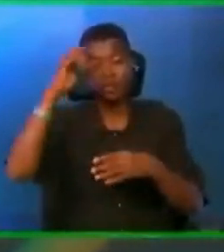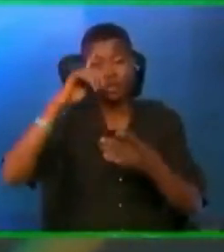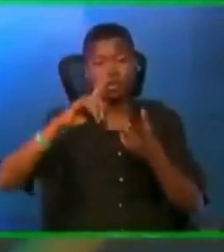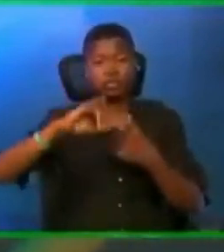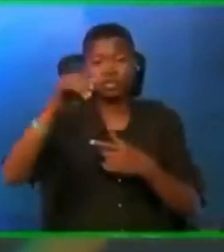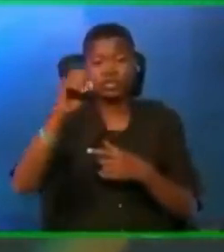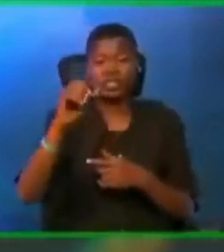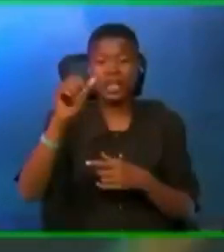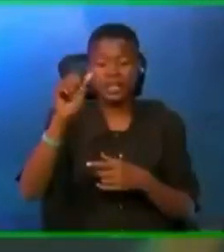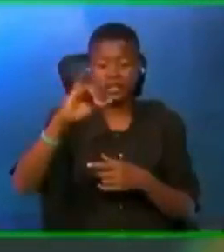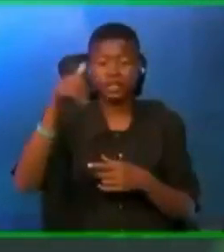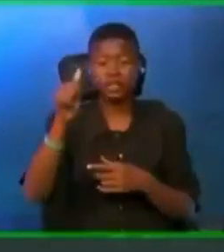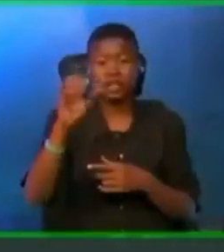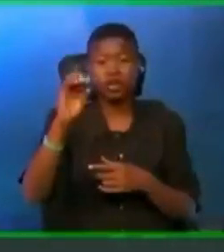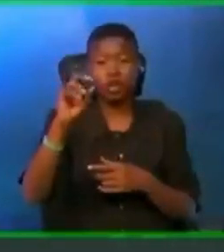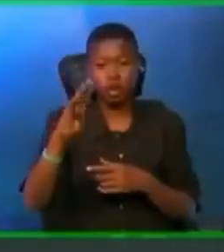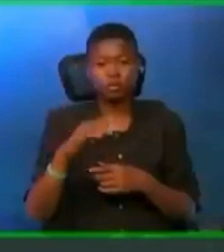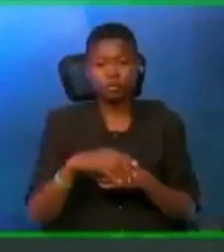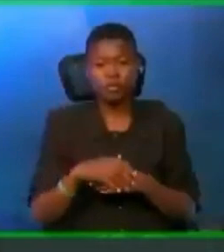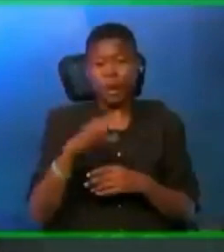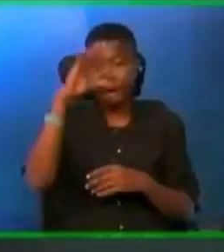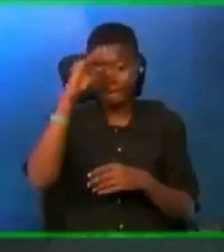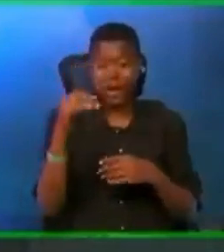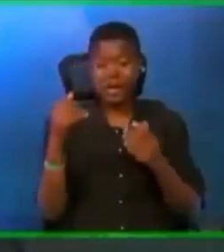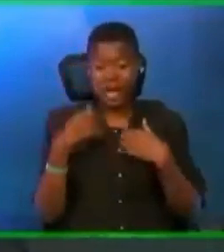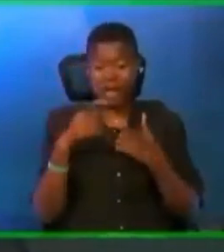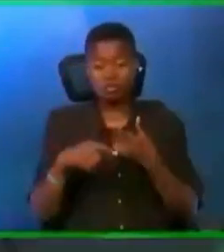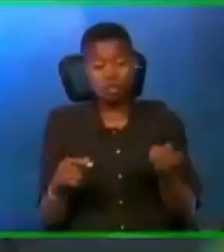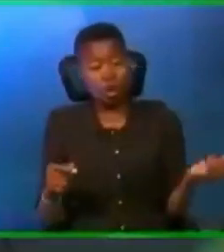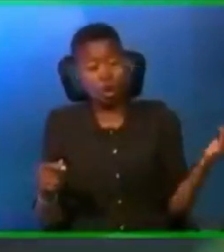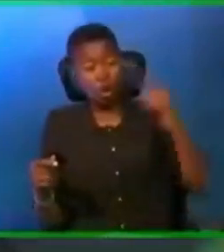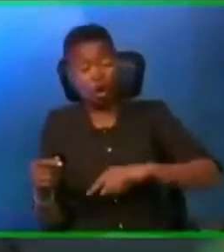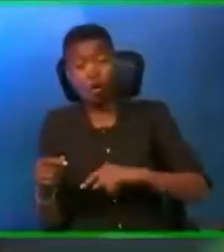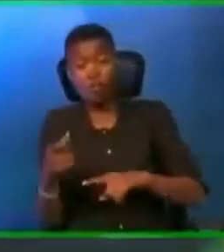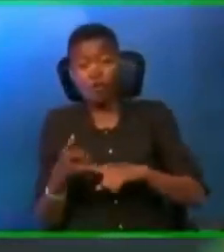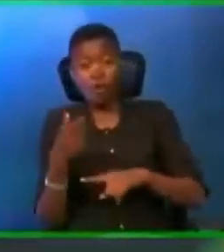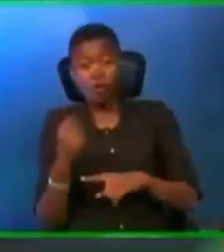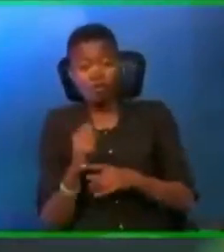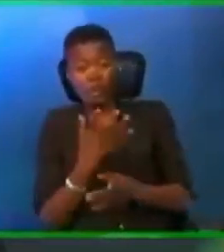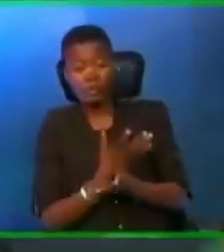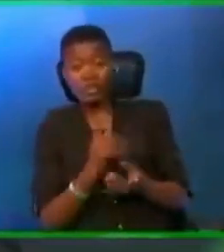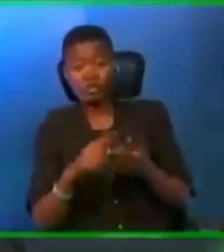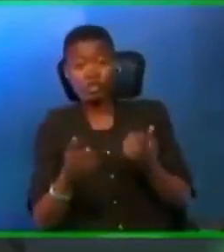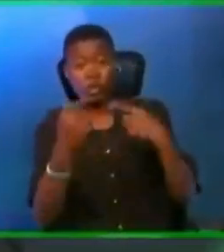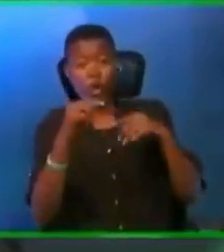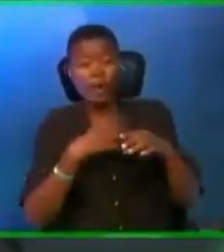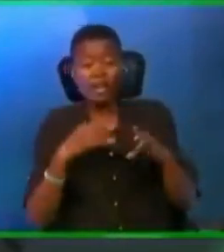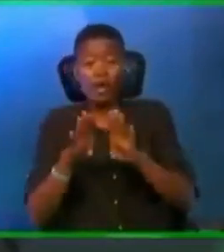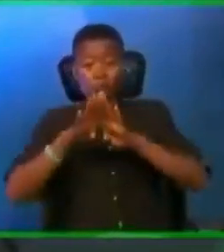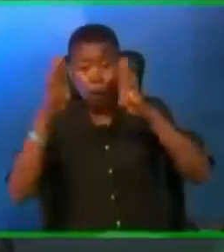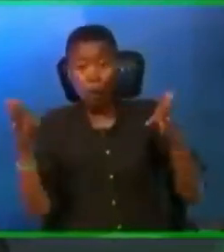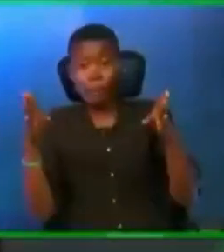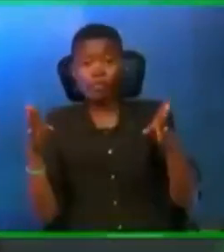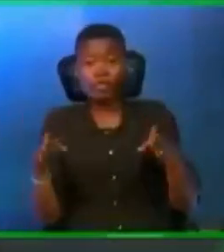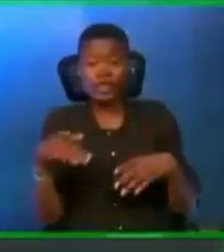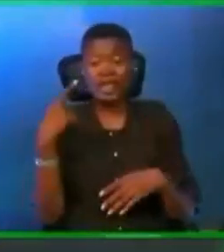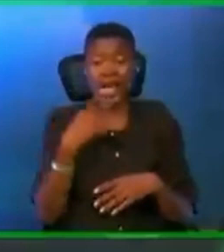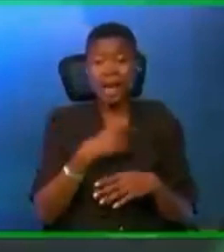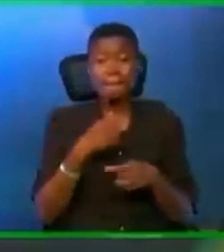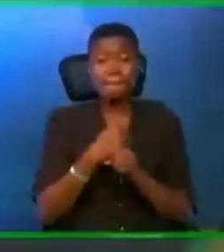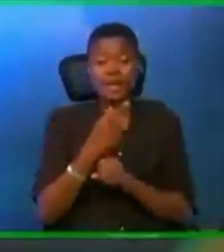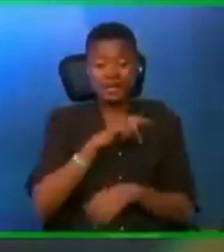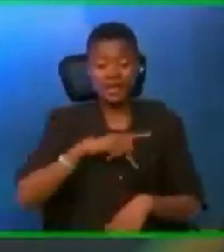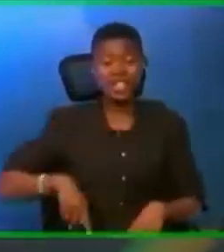A man had to be brought from the dungeon to come and unravel a seal. See, in the days of sealed things,